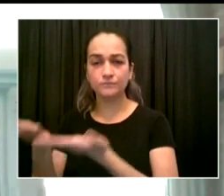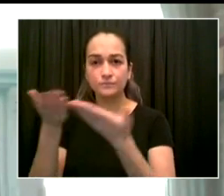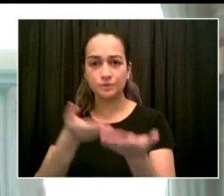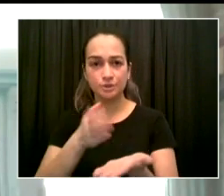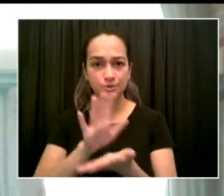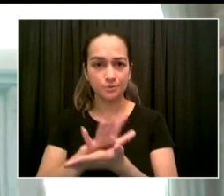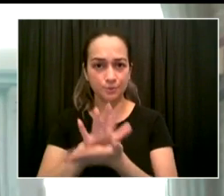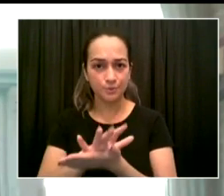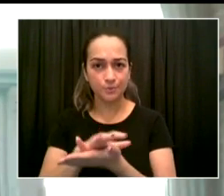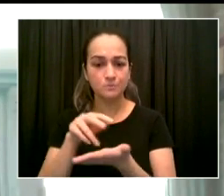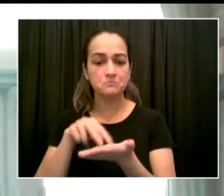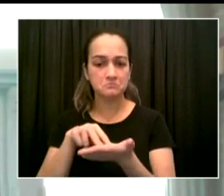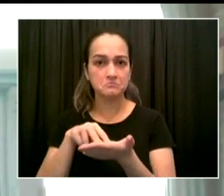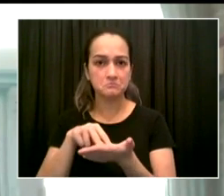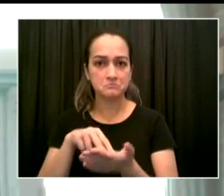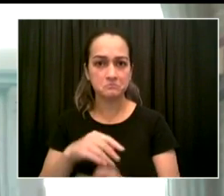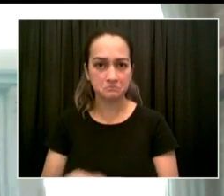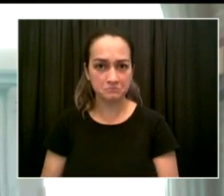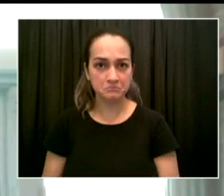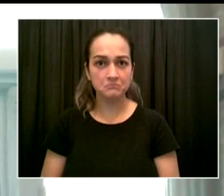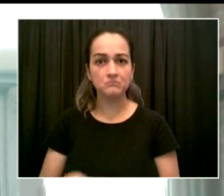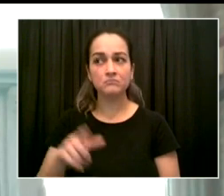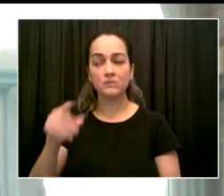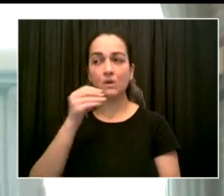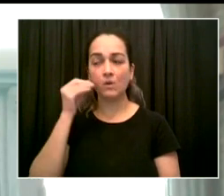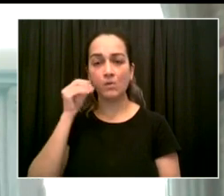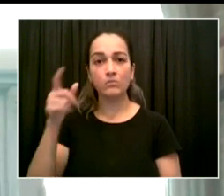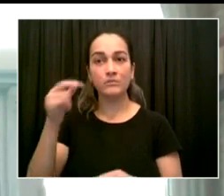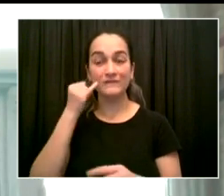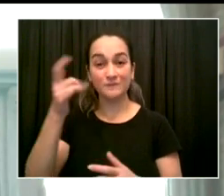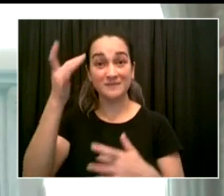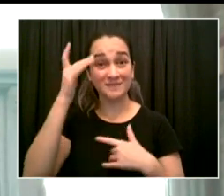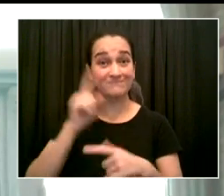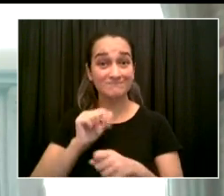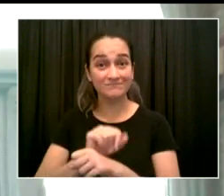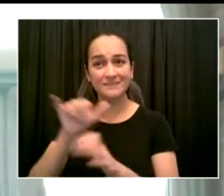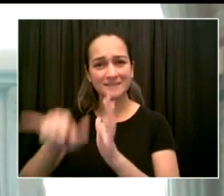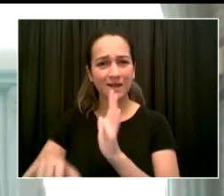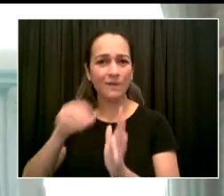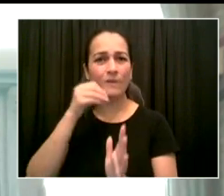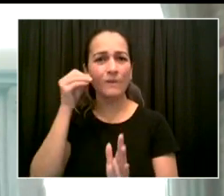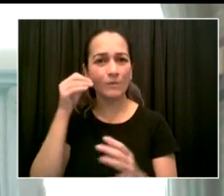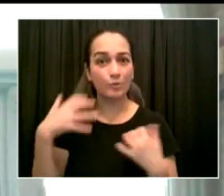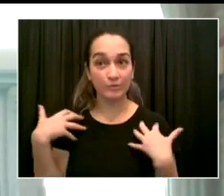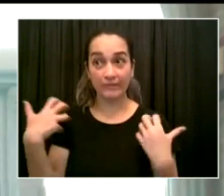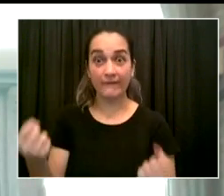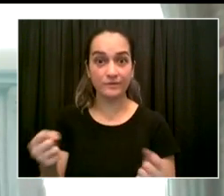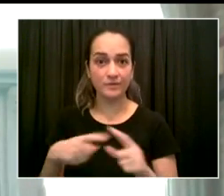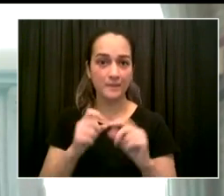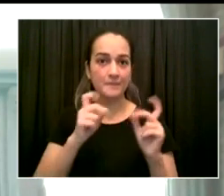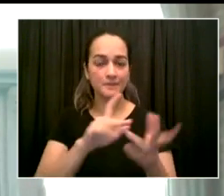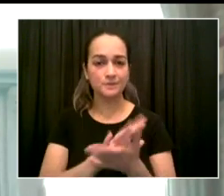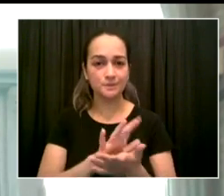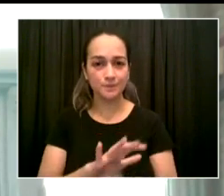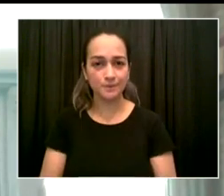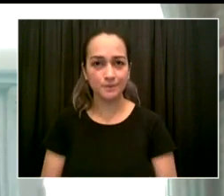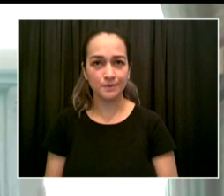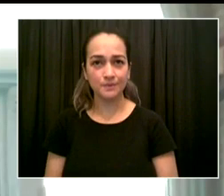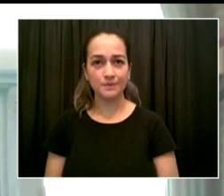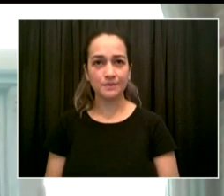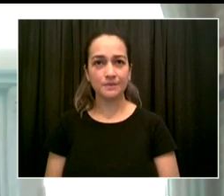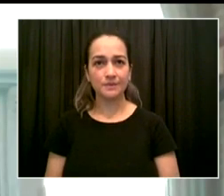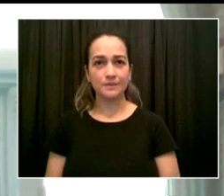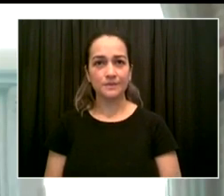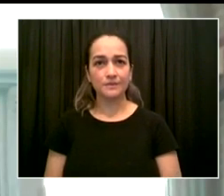transmission as determined by the Situation Room and the Department of Health. This summer, we only had two buildings closed